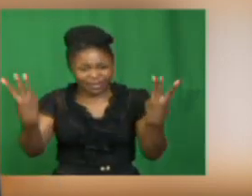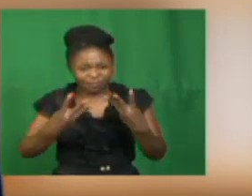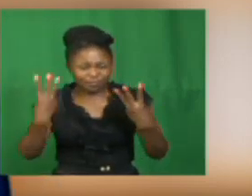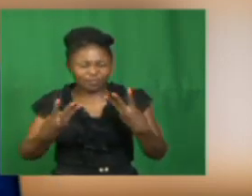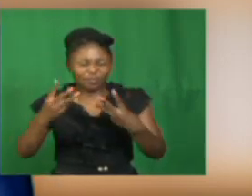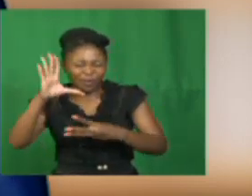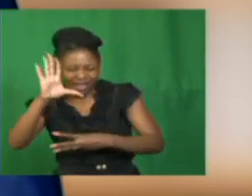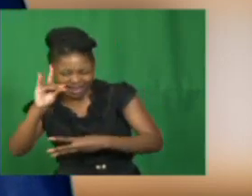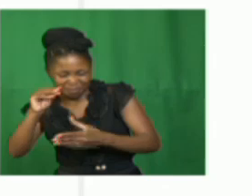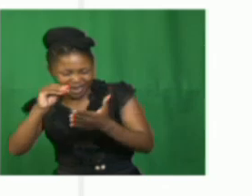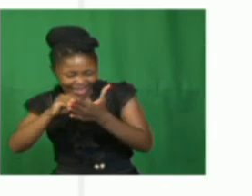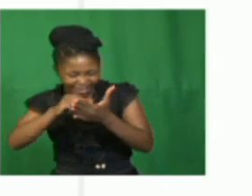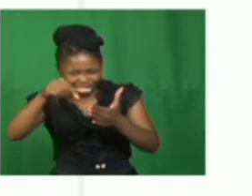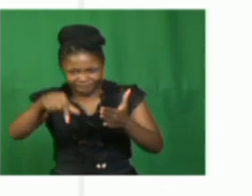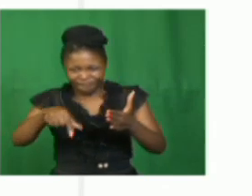writing.